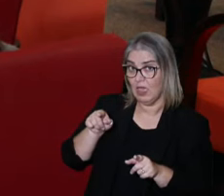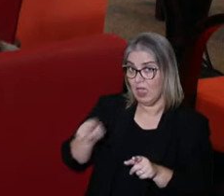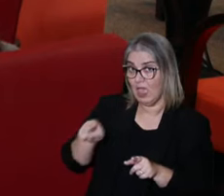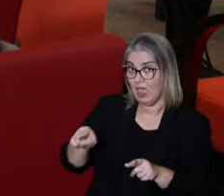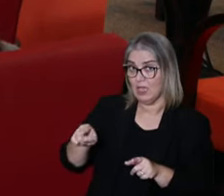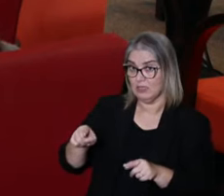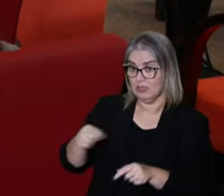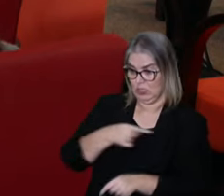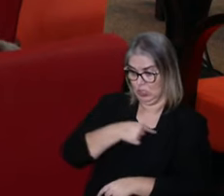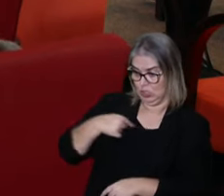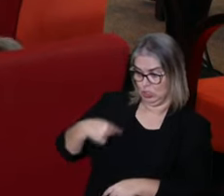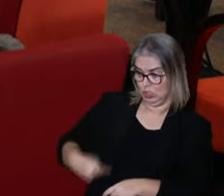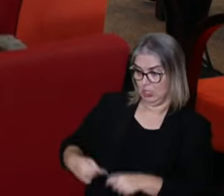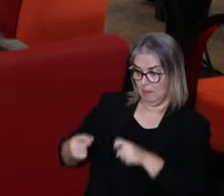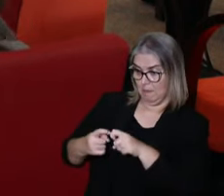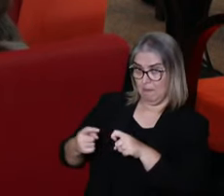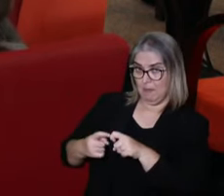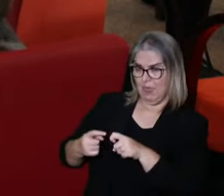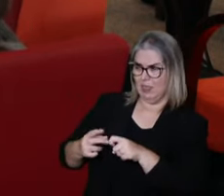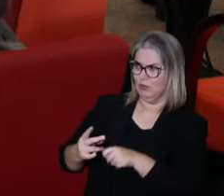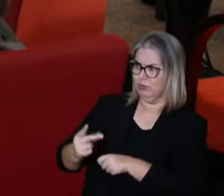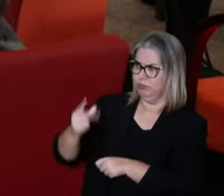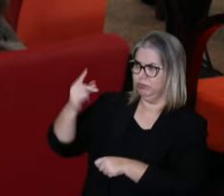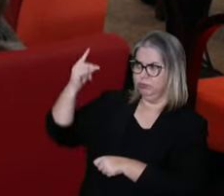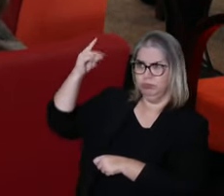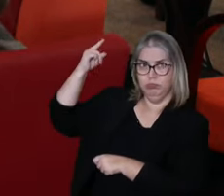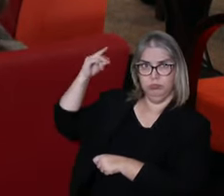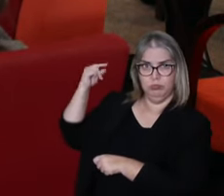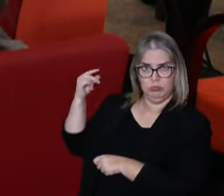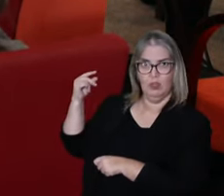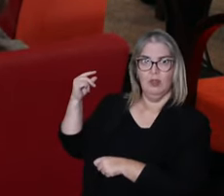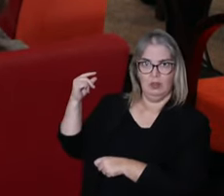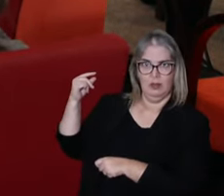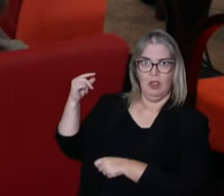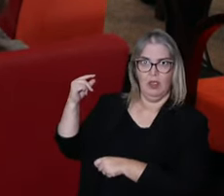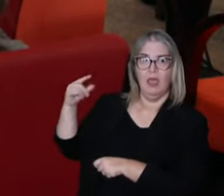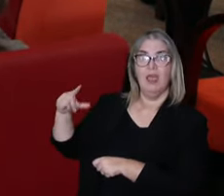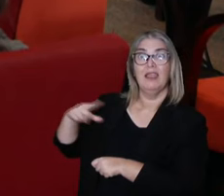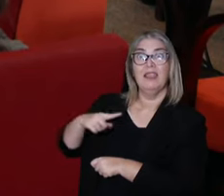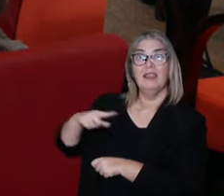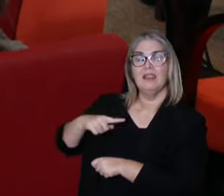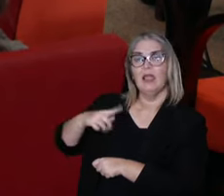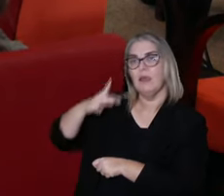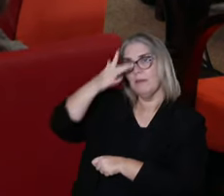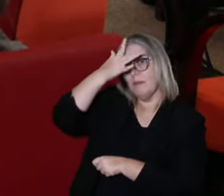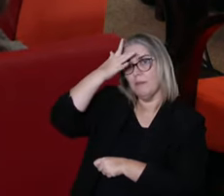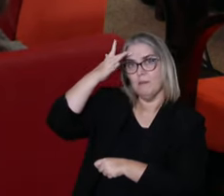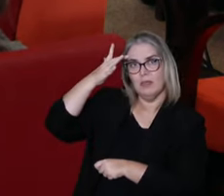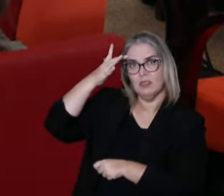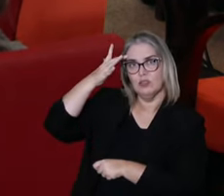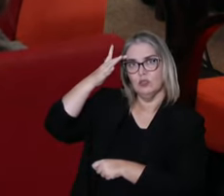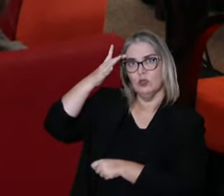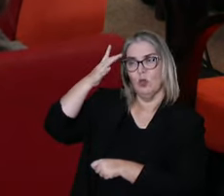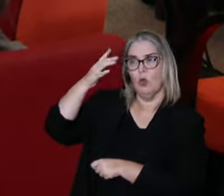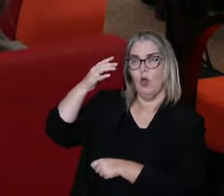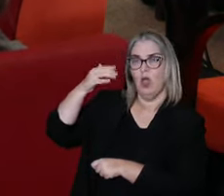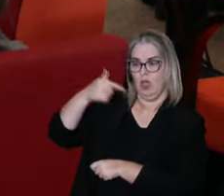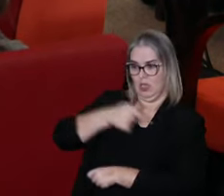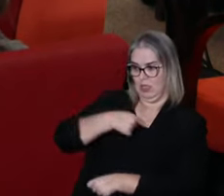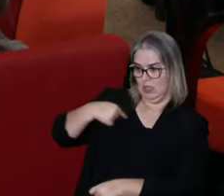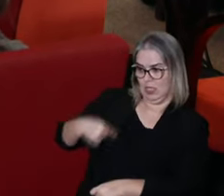the older knowledge, which is very interesting, because a part of the immigrants that came to Brazil, they keep